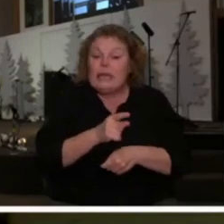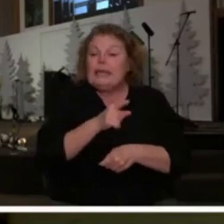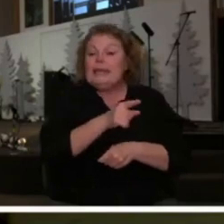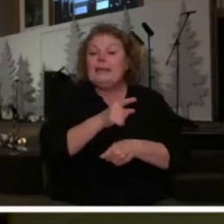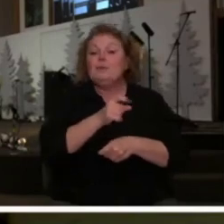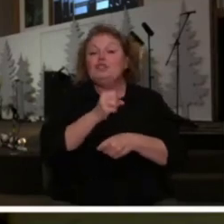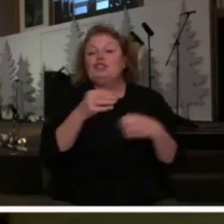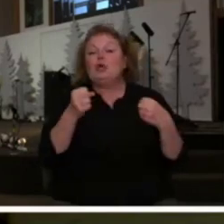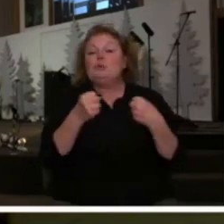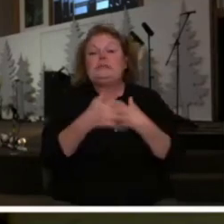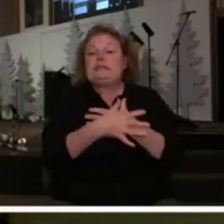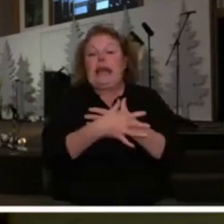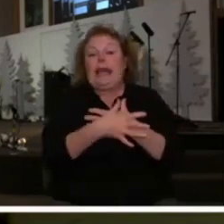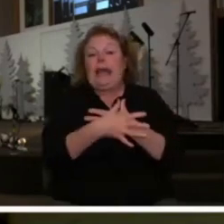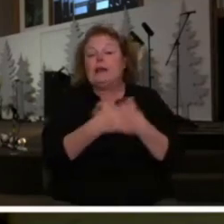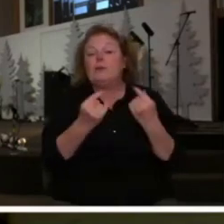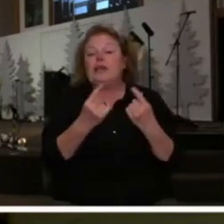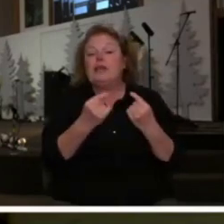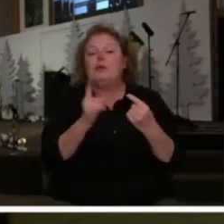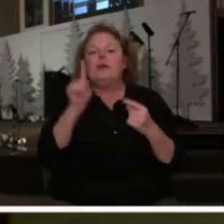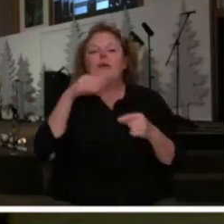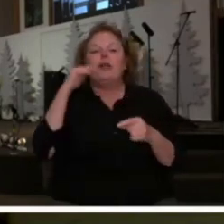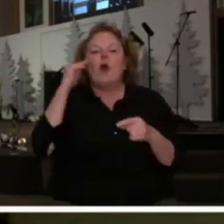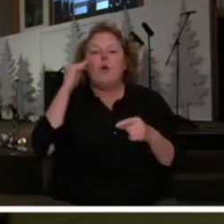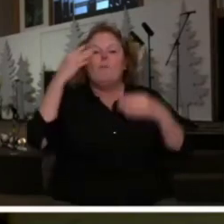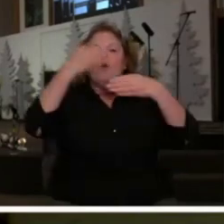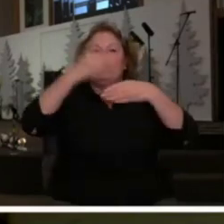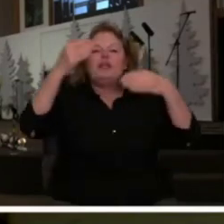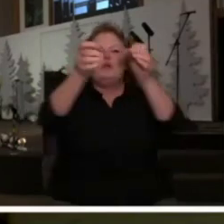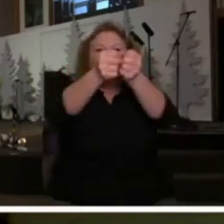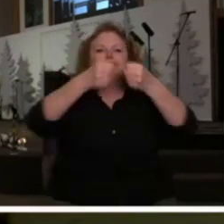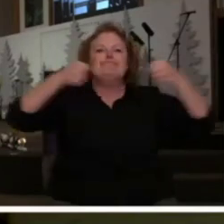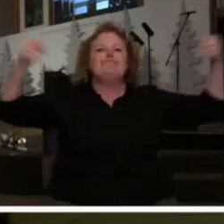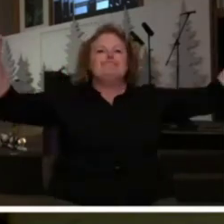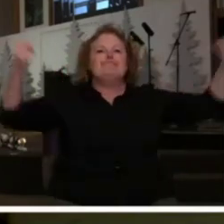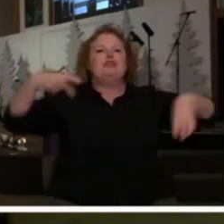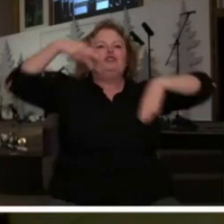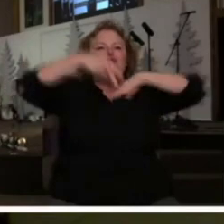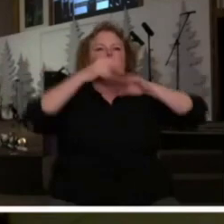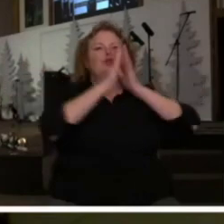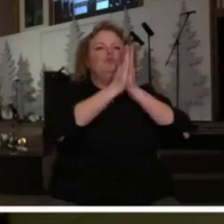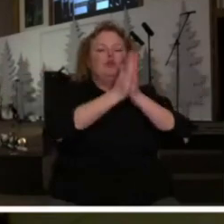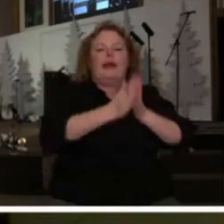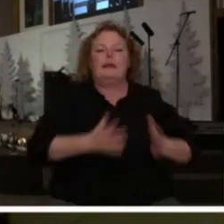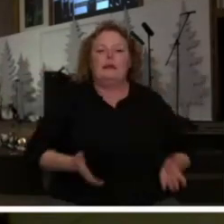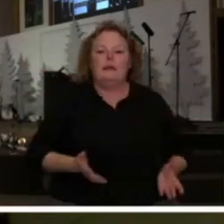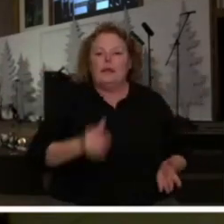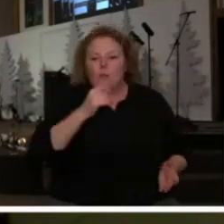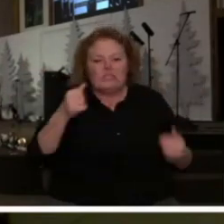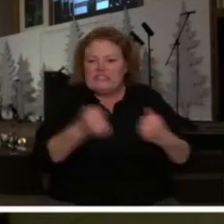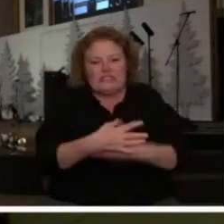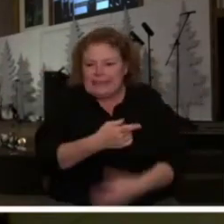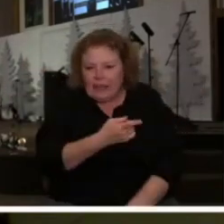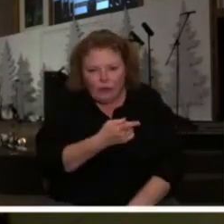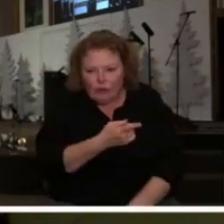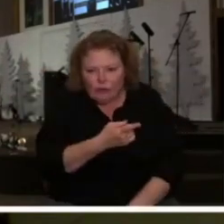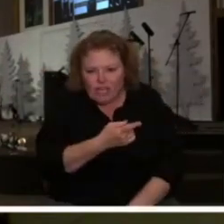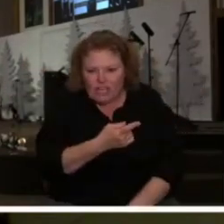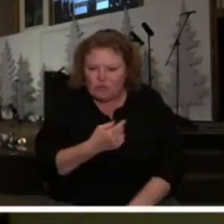this law that he went home and he opened his windows the scripture says does this tell you something about